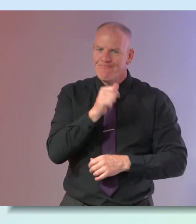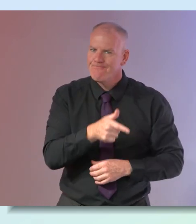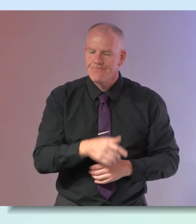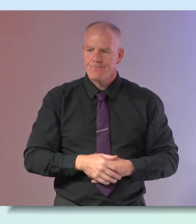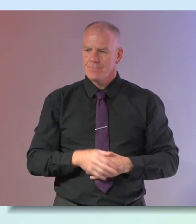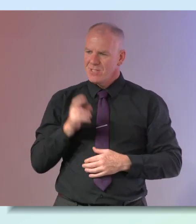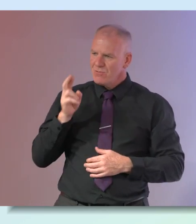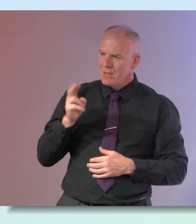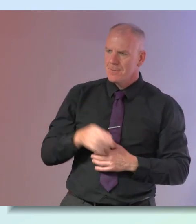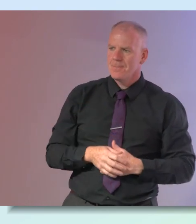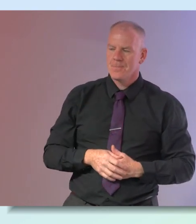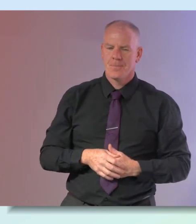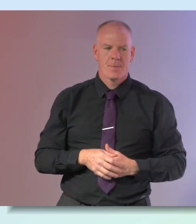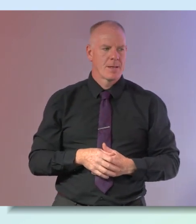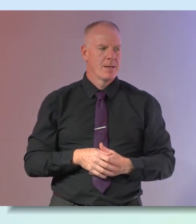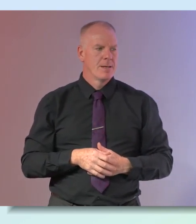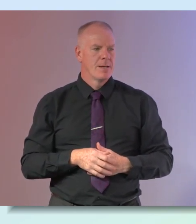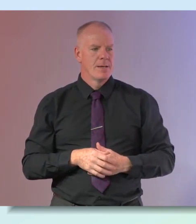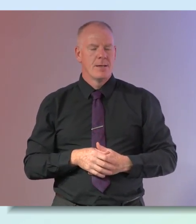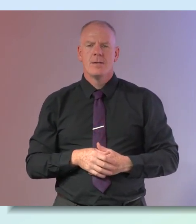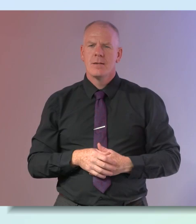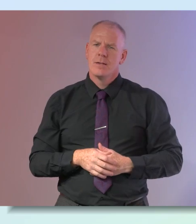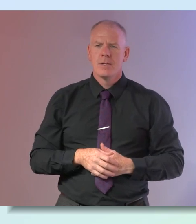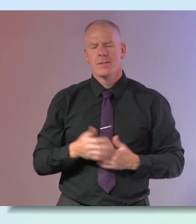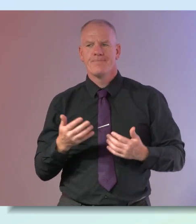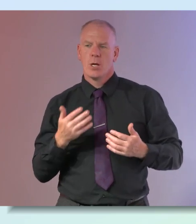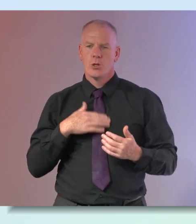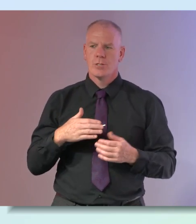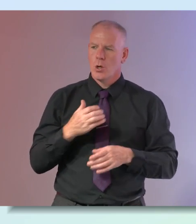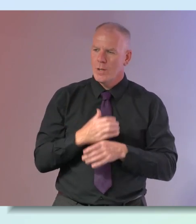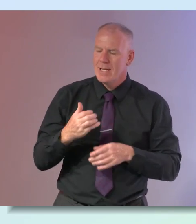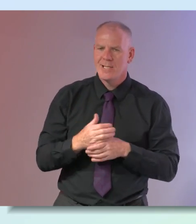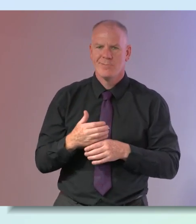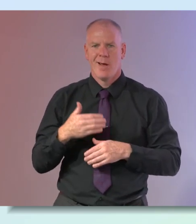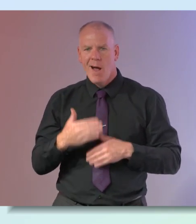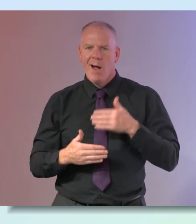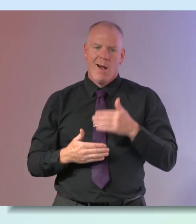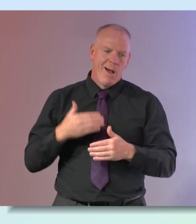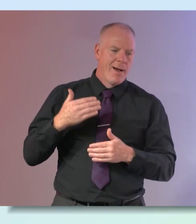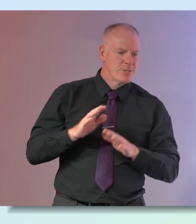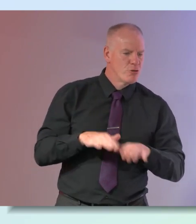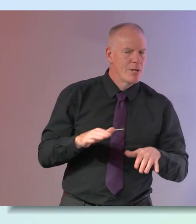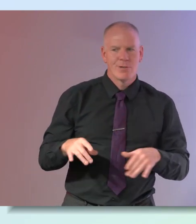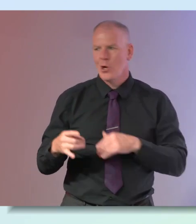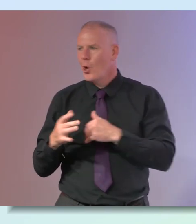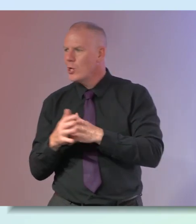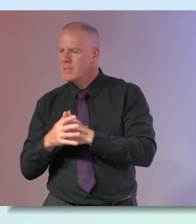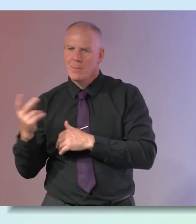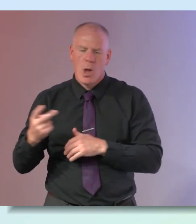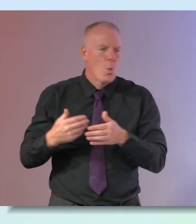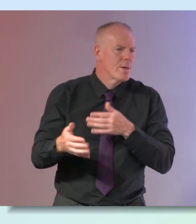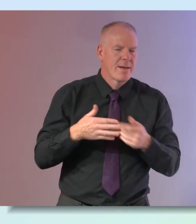you know when you think about it um you're just consistently trucking along whether it's kids or husbands or partners whatever